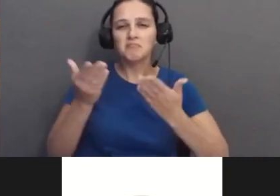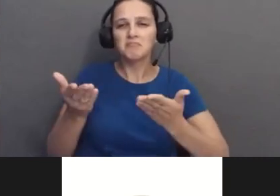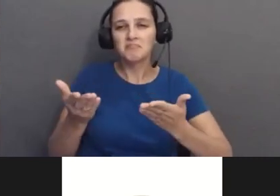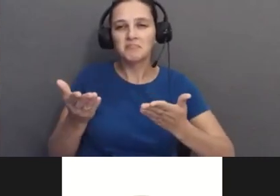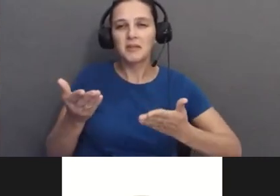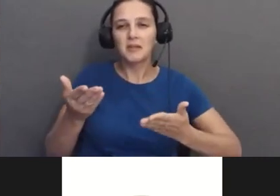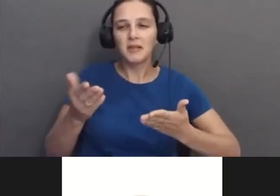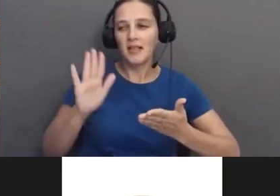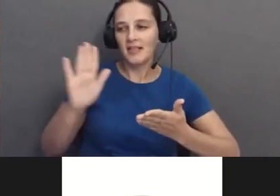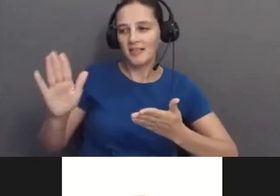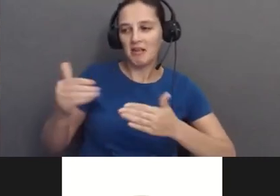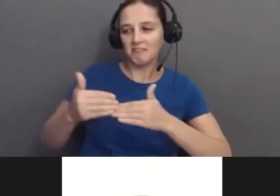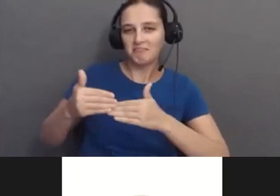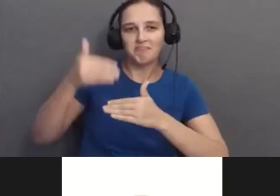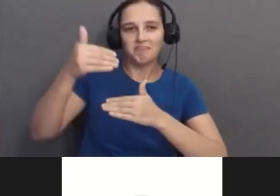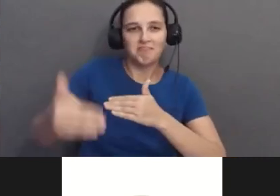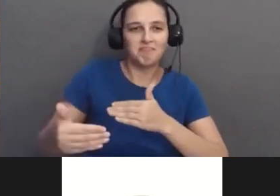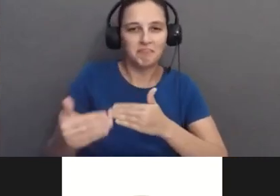step?